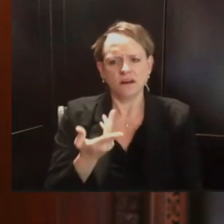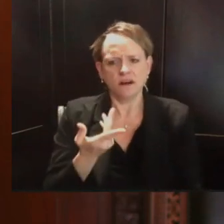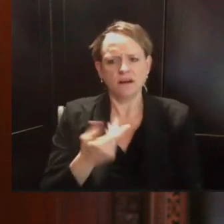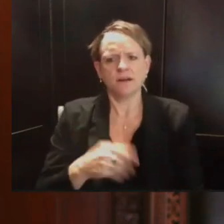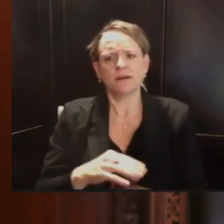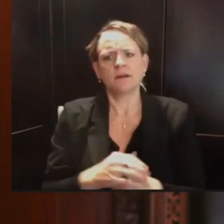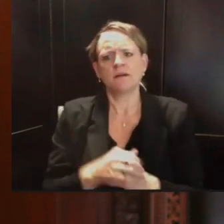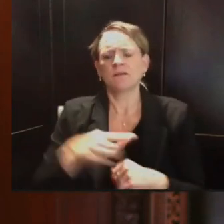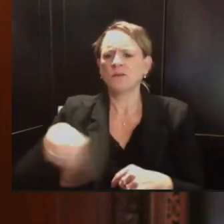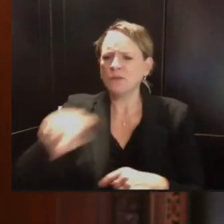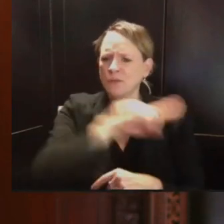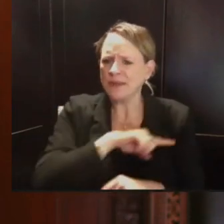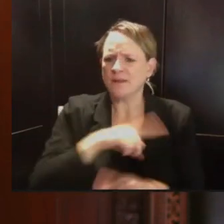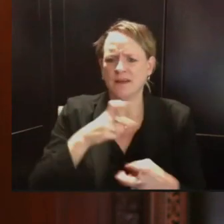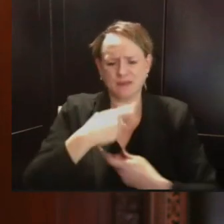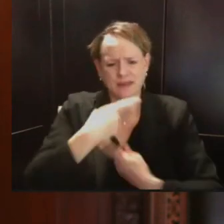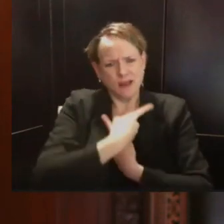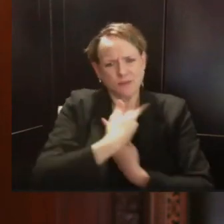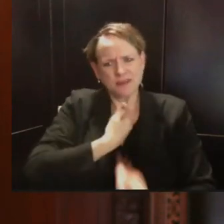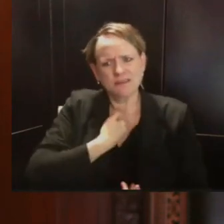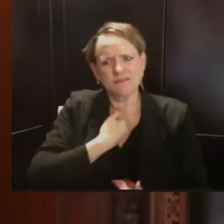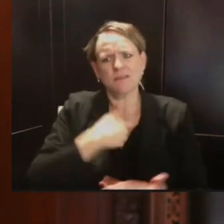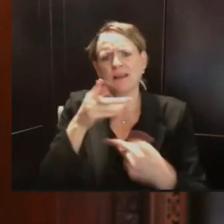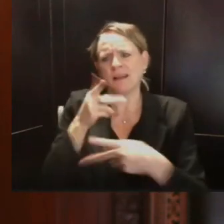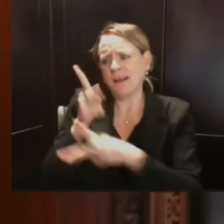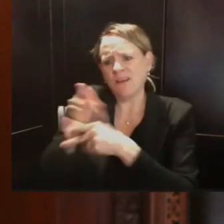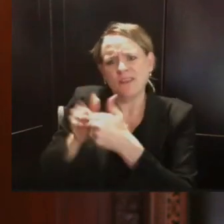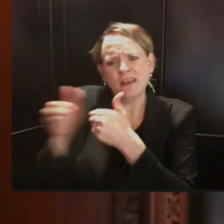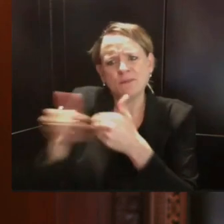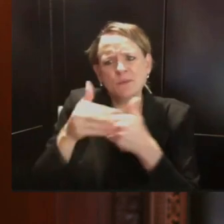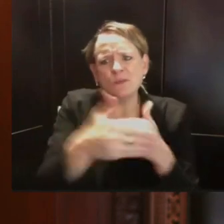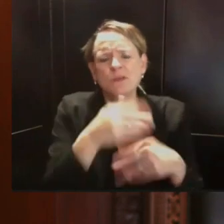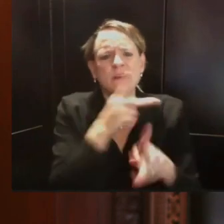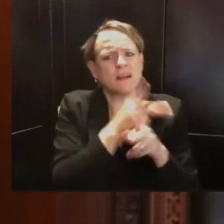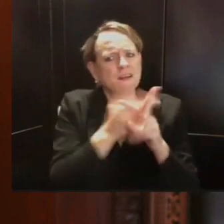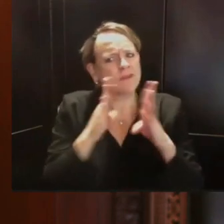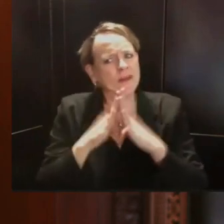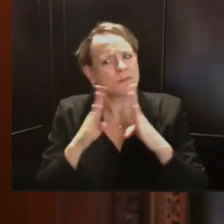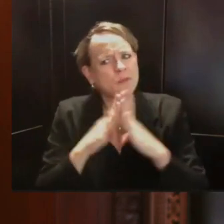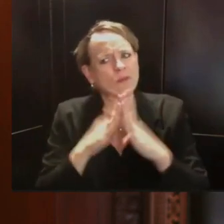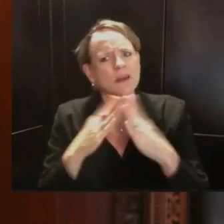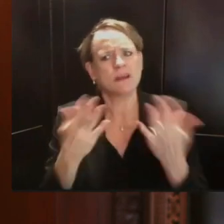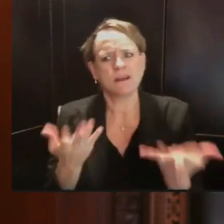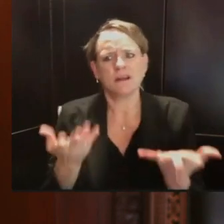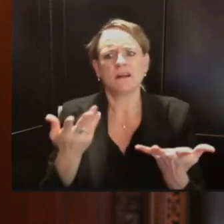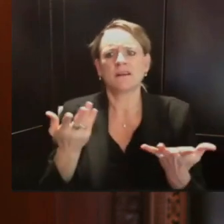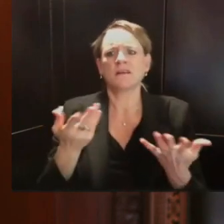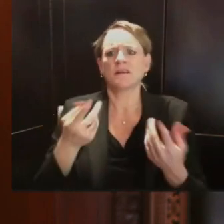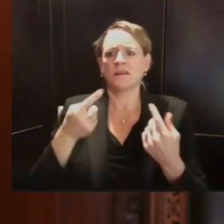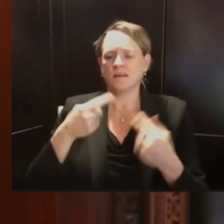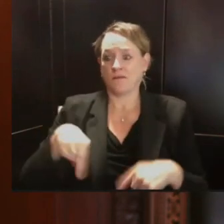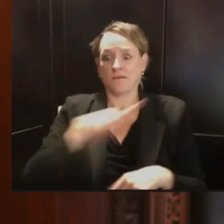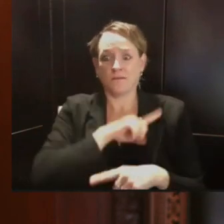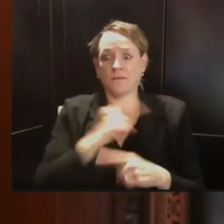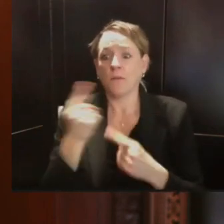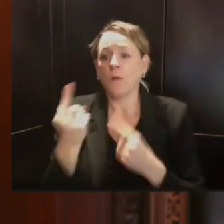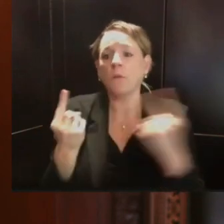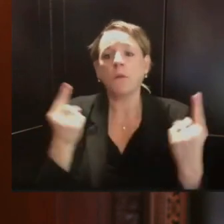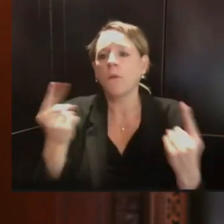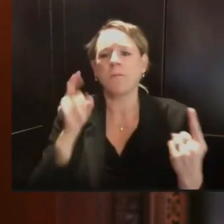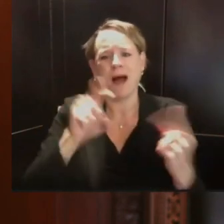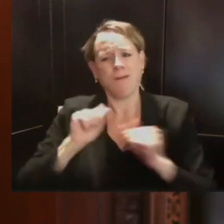safe. It's on all of us to help protect our health care workers and prevent our hospitals from being overwhelmed.